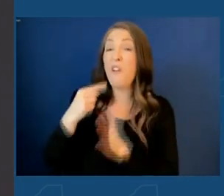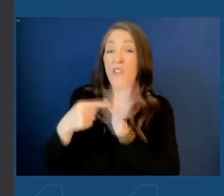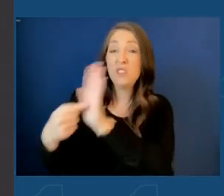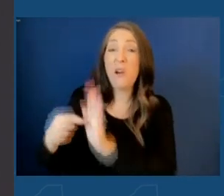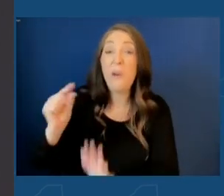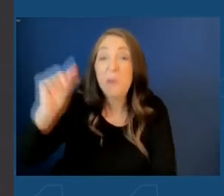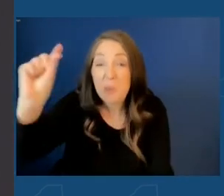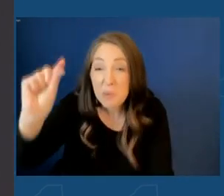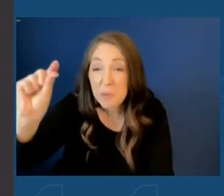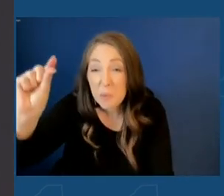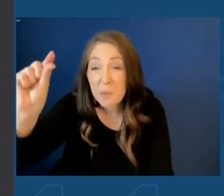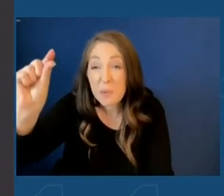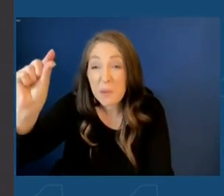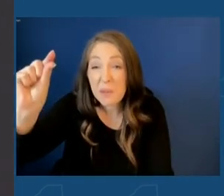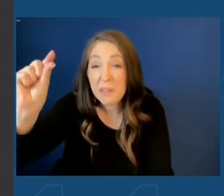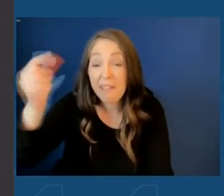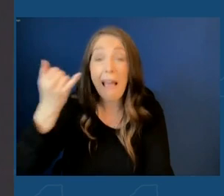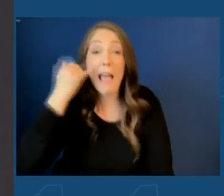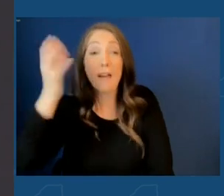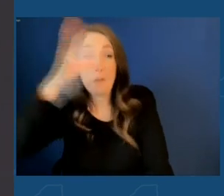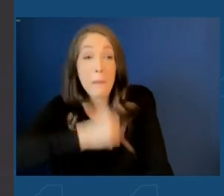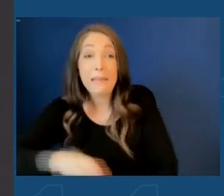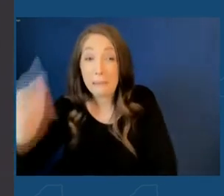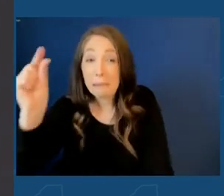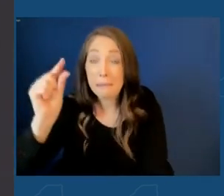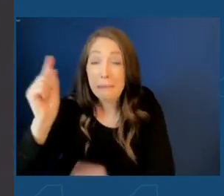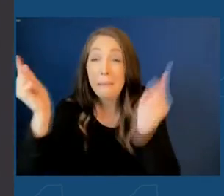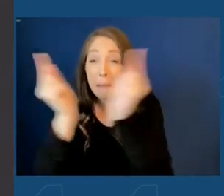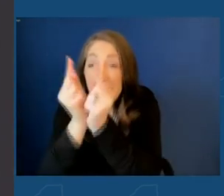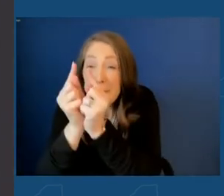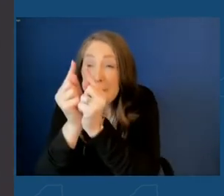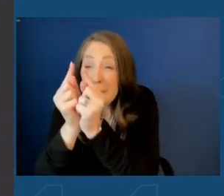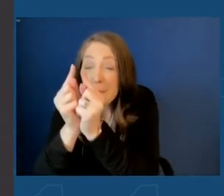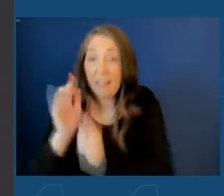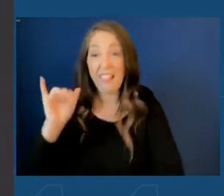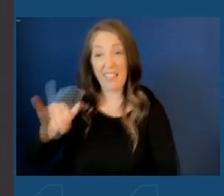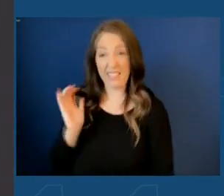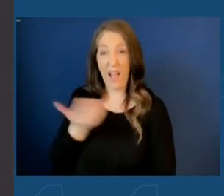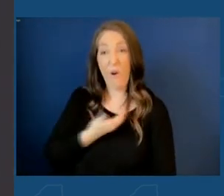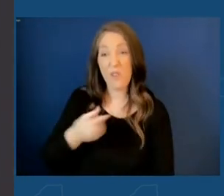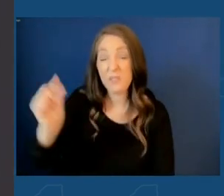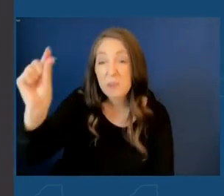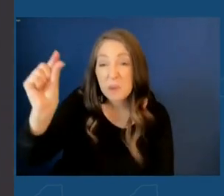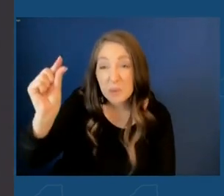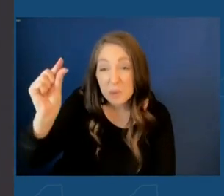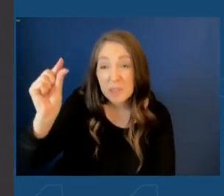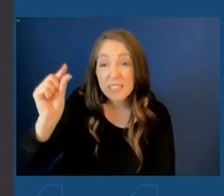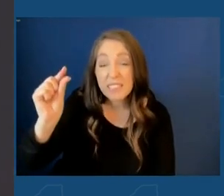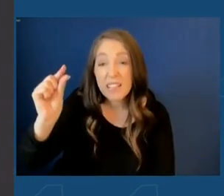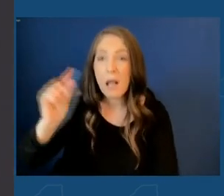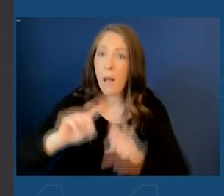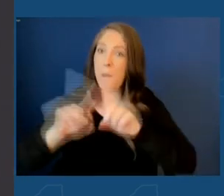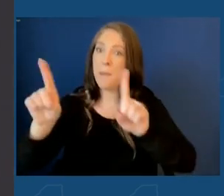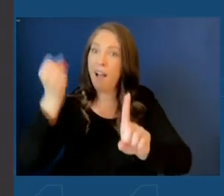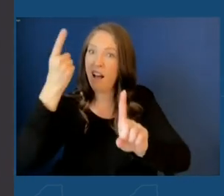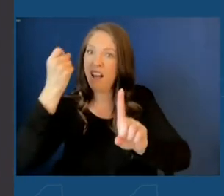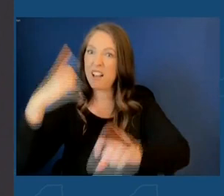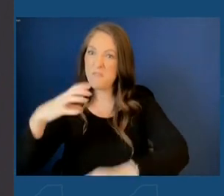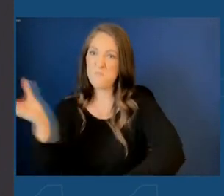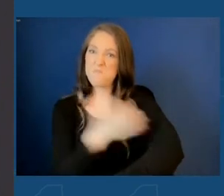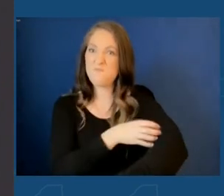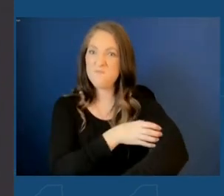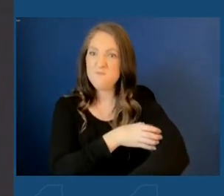I have to show it to you again in case you missed it. These are tiny. This is our chip. Tiny, but powerful.